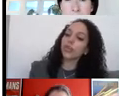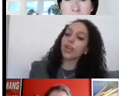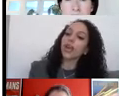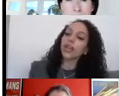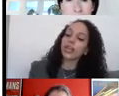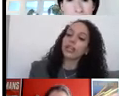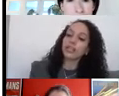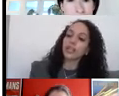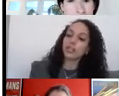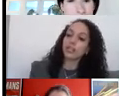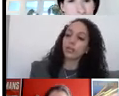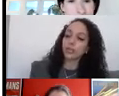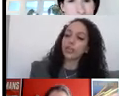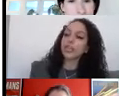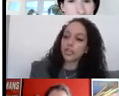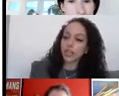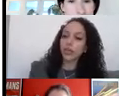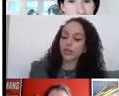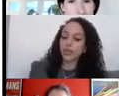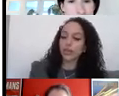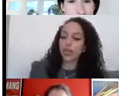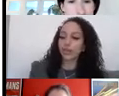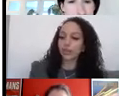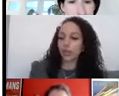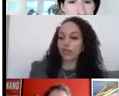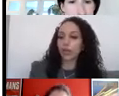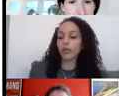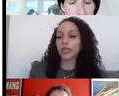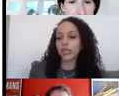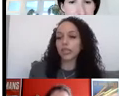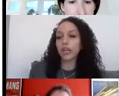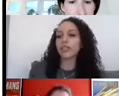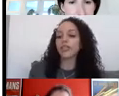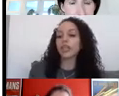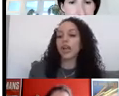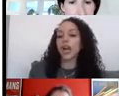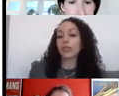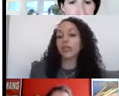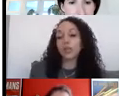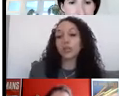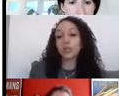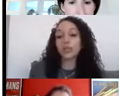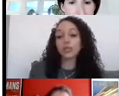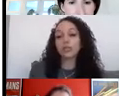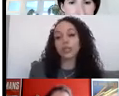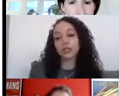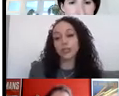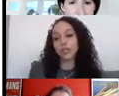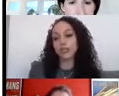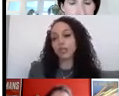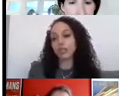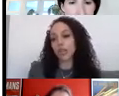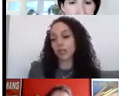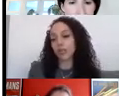employment. Again, the assessors will consider that when looking at your profile, but we still encourage, um, even probably more so importantly,